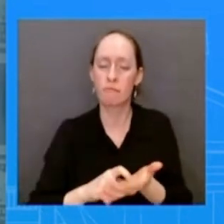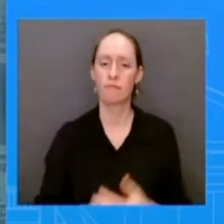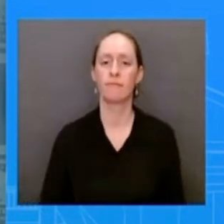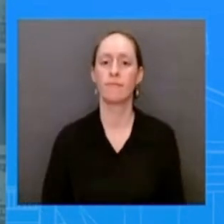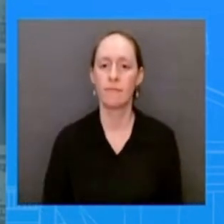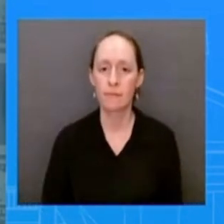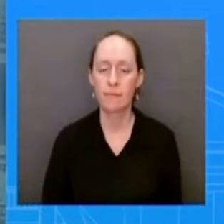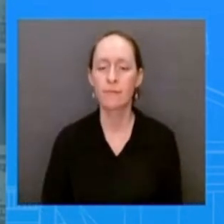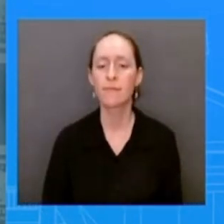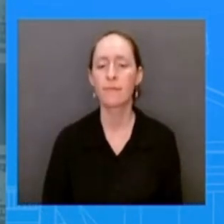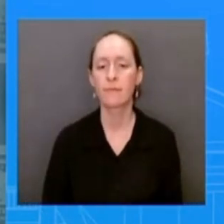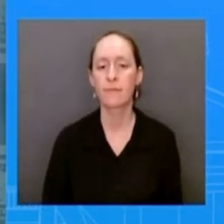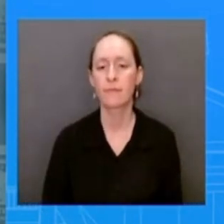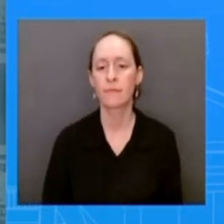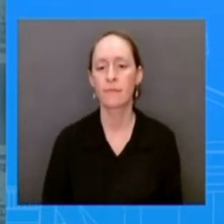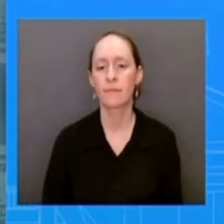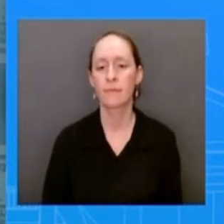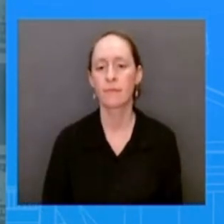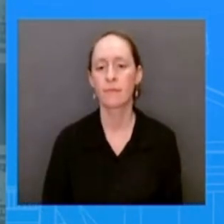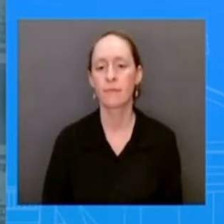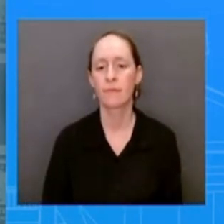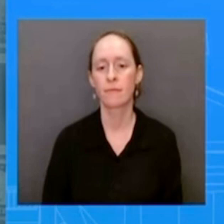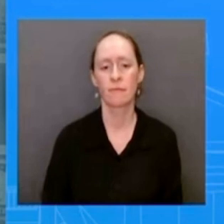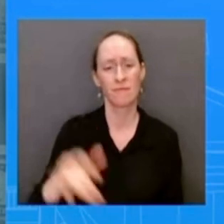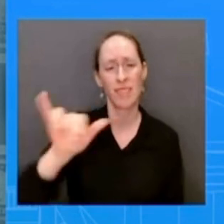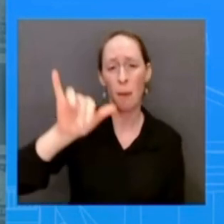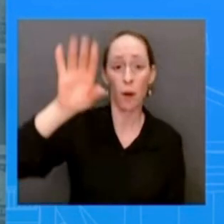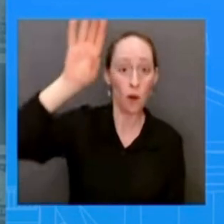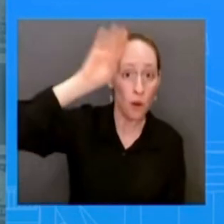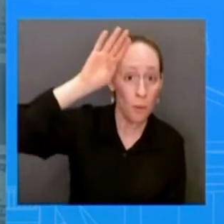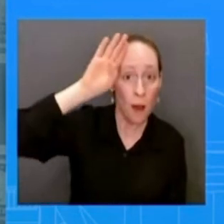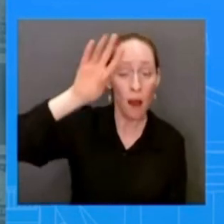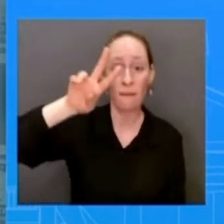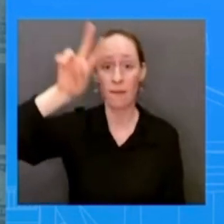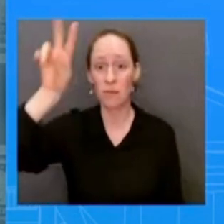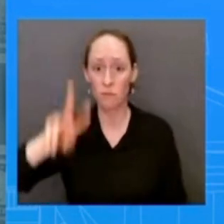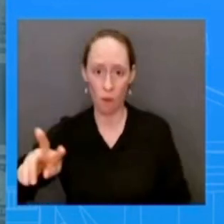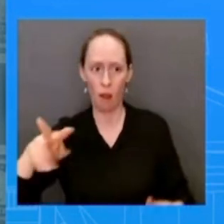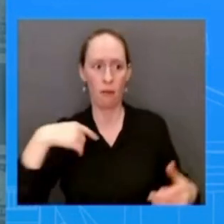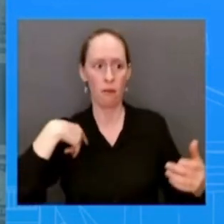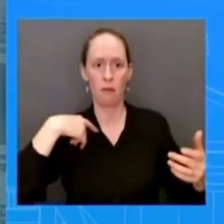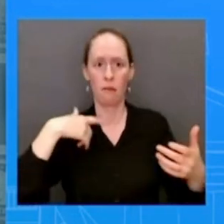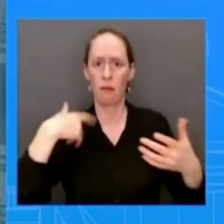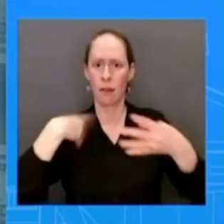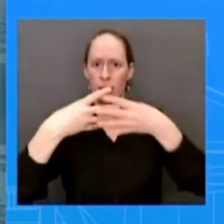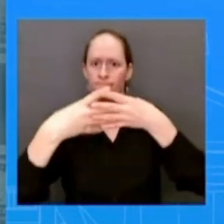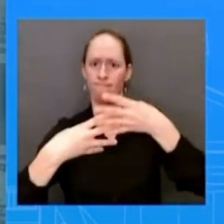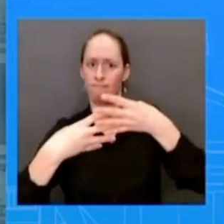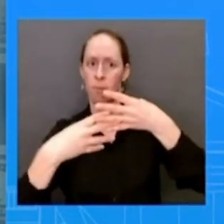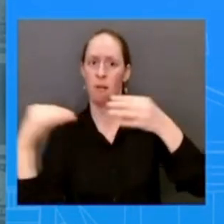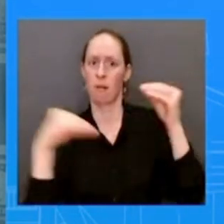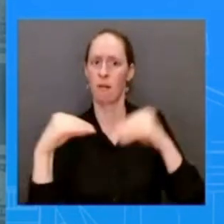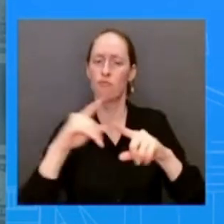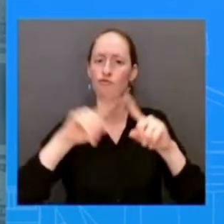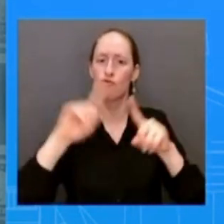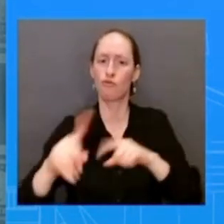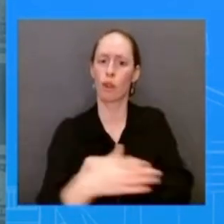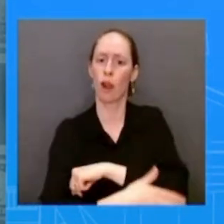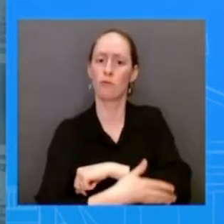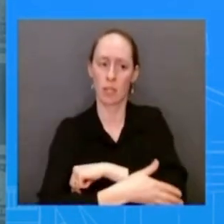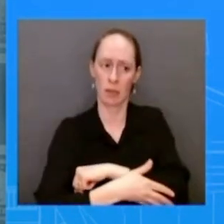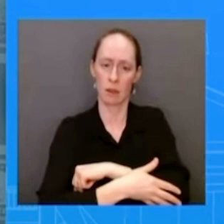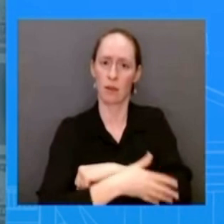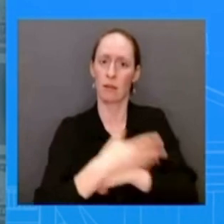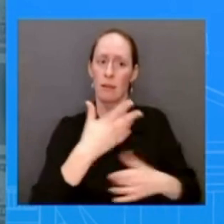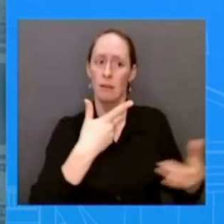is just a month or two ago and that was again the president's using the tools that he has in front of him to deal with a real issue